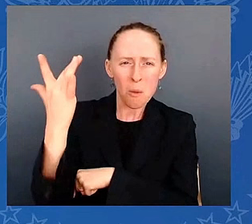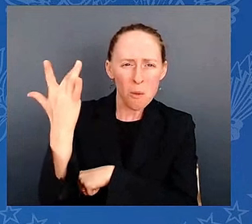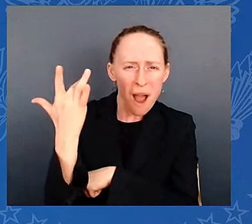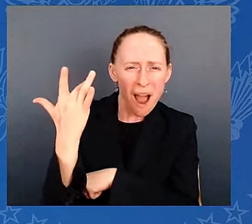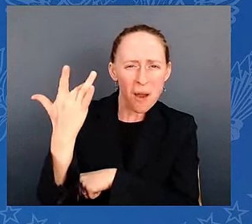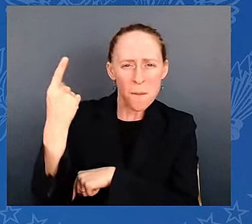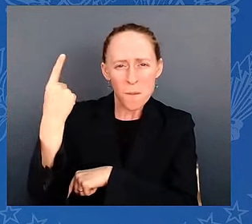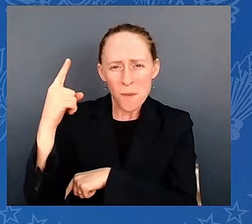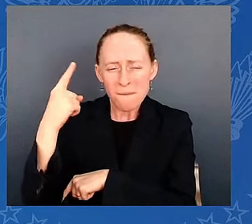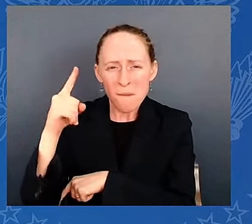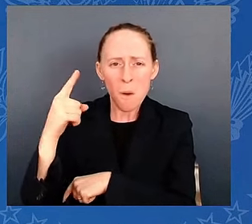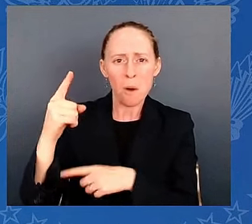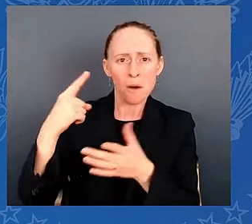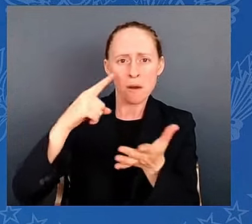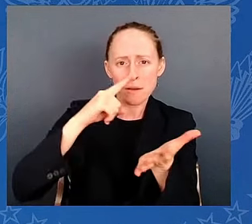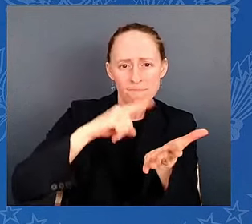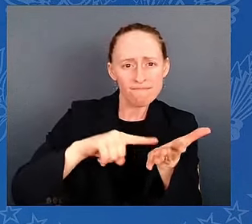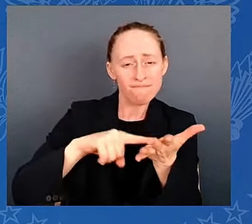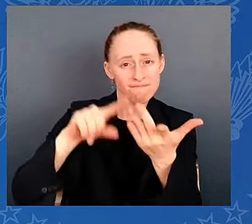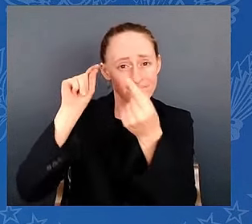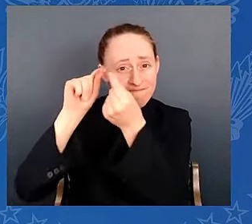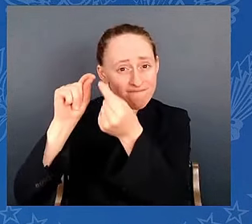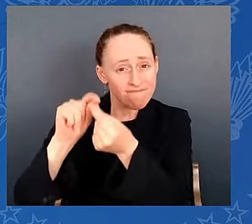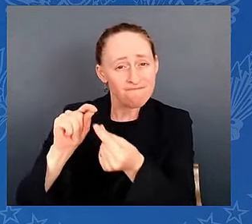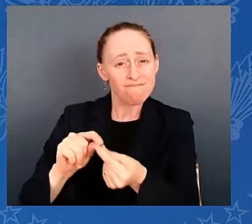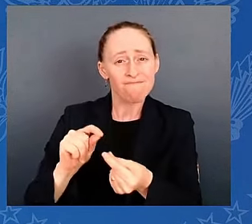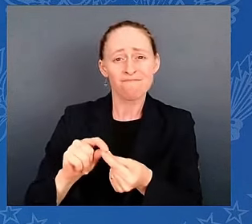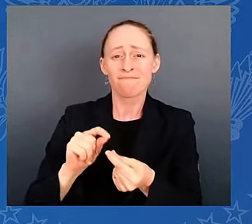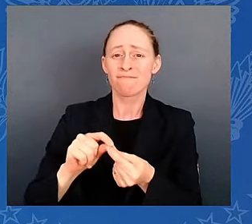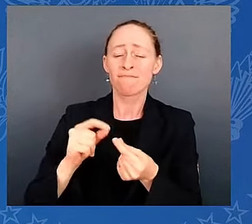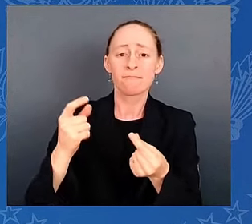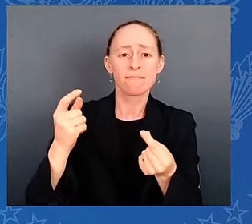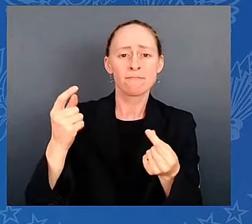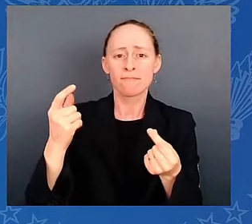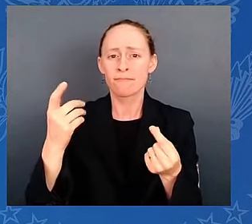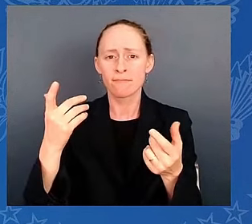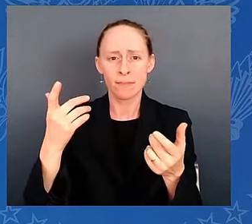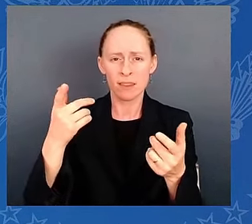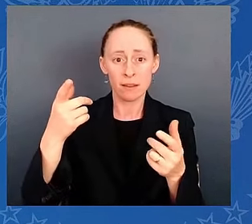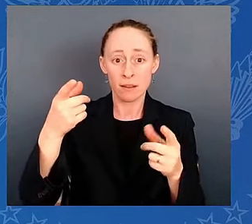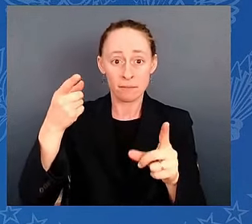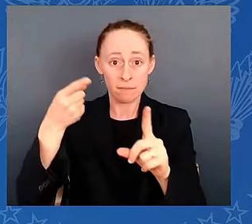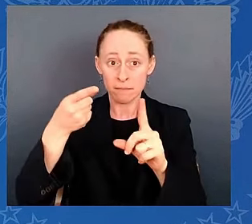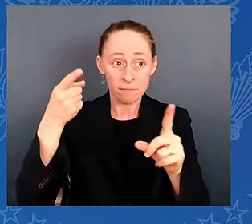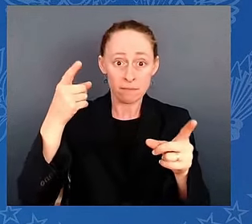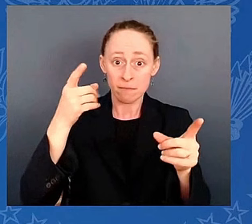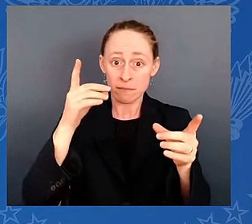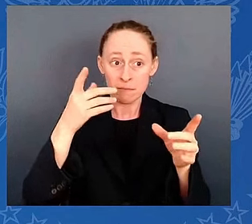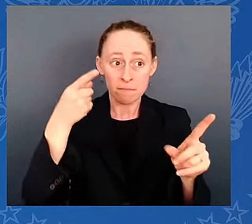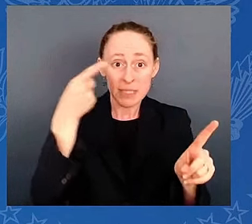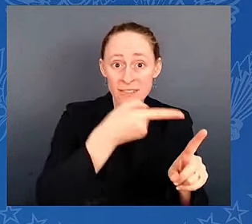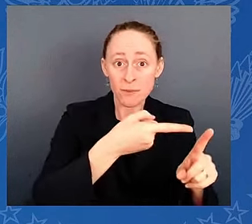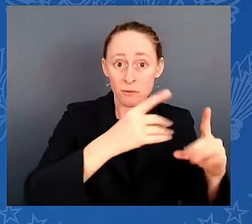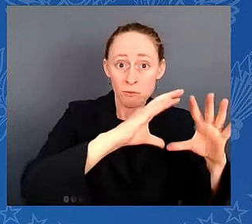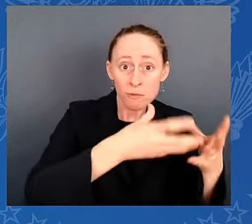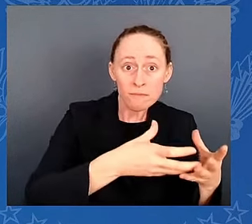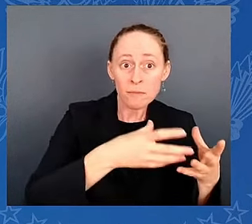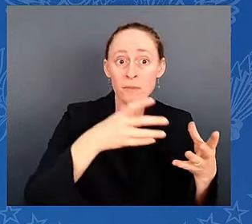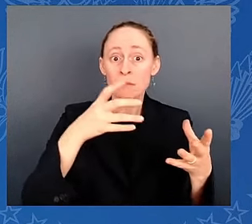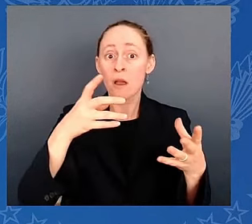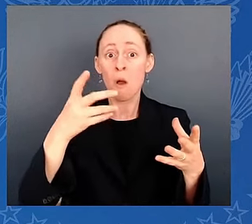or if he communicated with anyone else. Law enforcement professionals as I speak are investigating those questions.